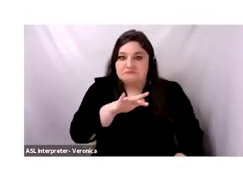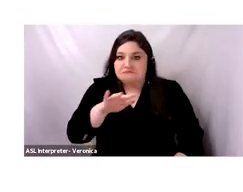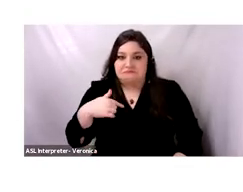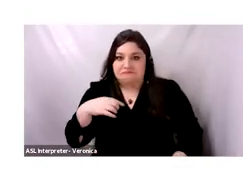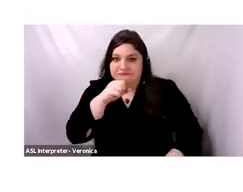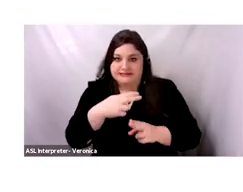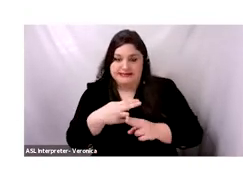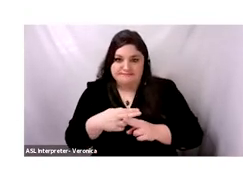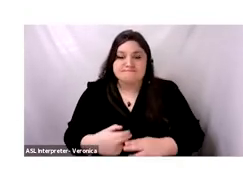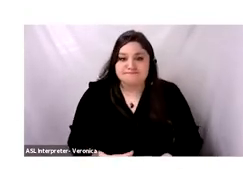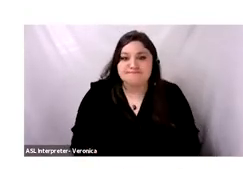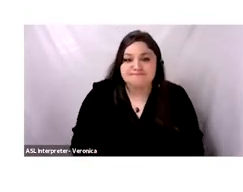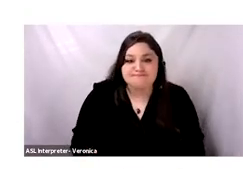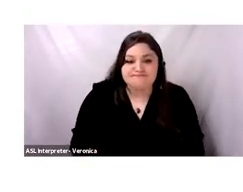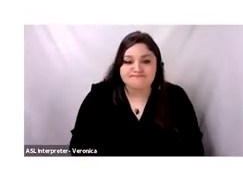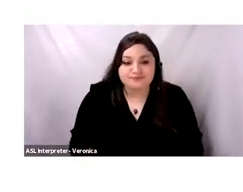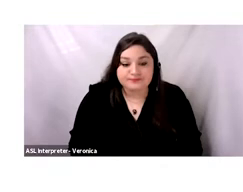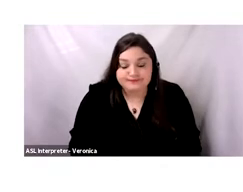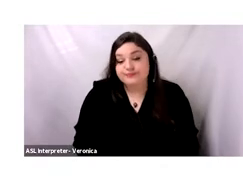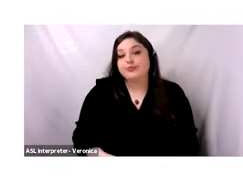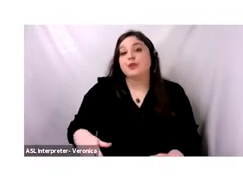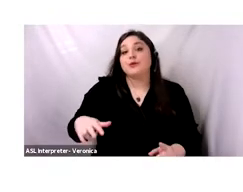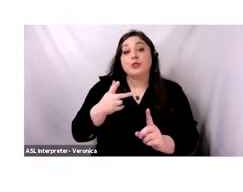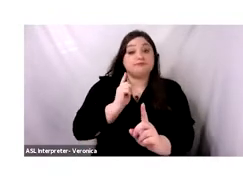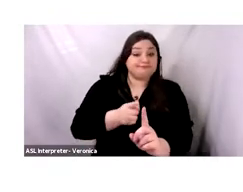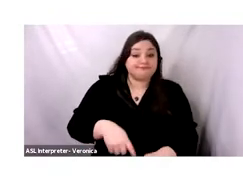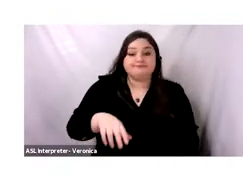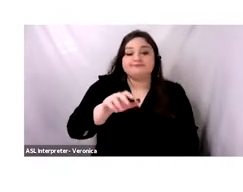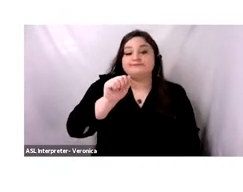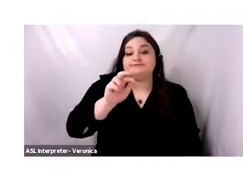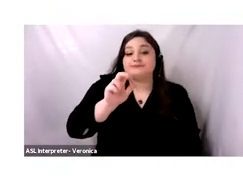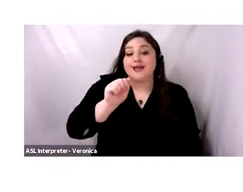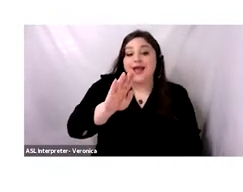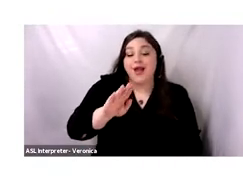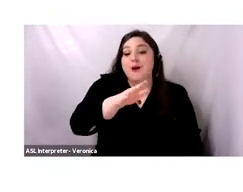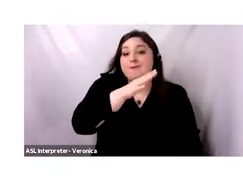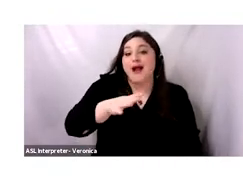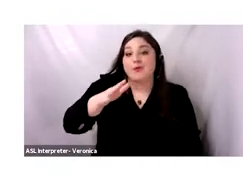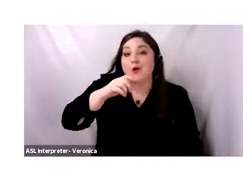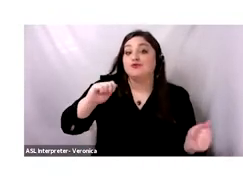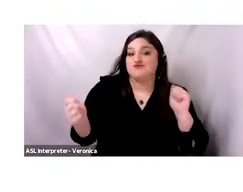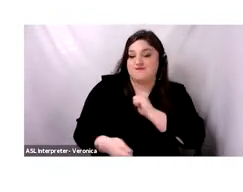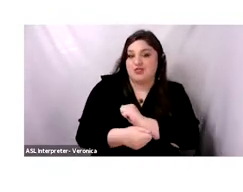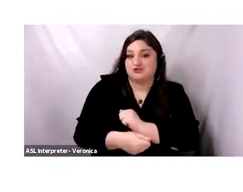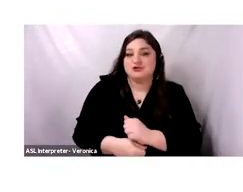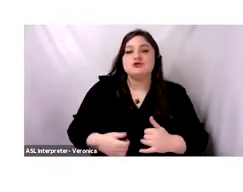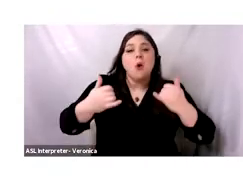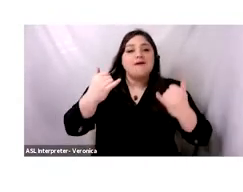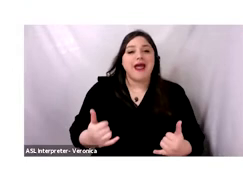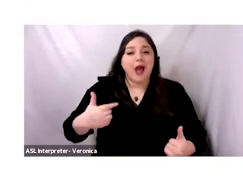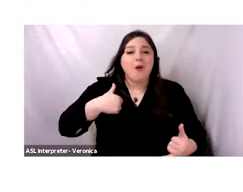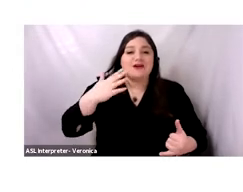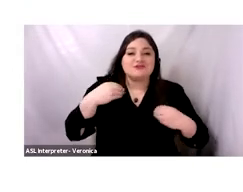Three, the Arab medieval agricultural revolution. So timeline, now I'm going to be